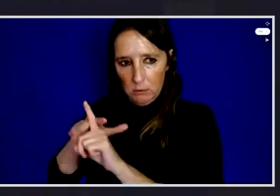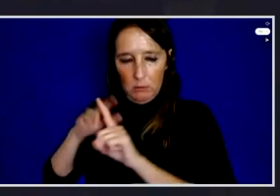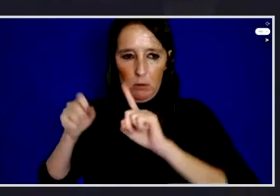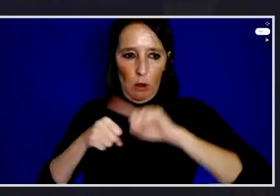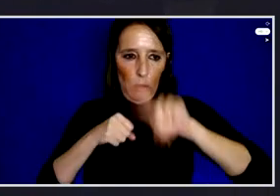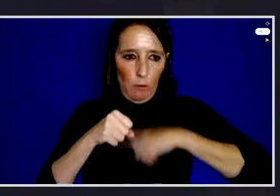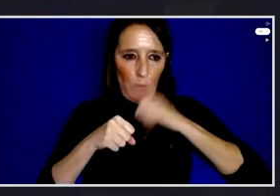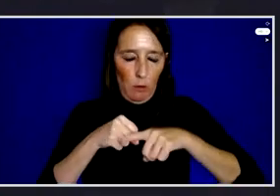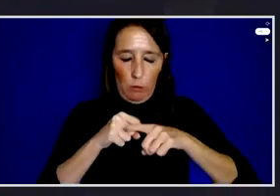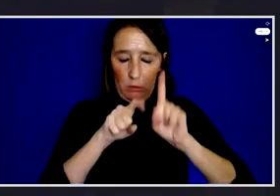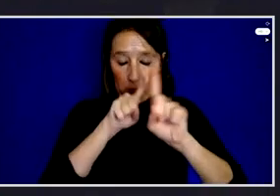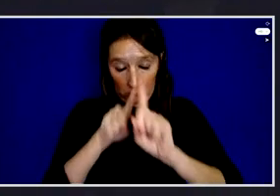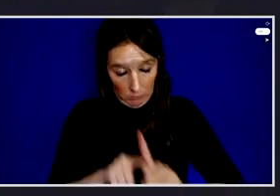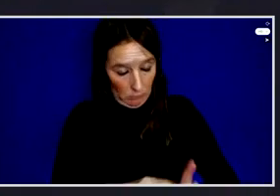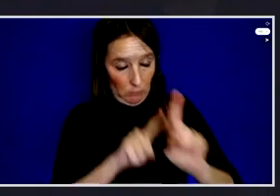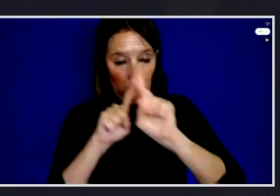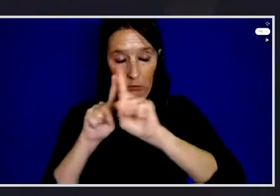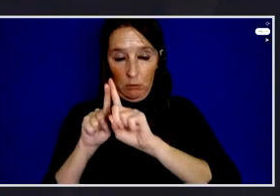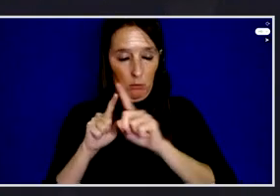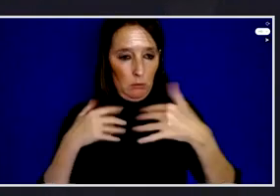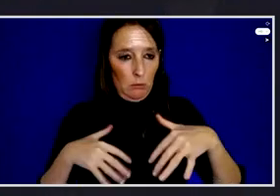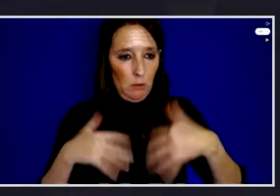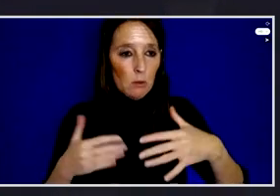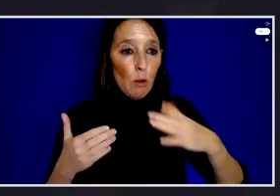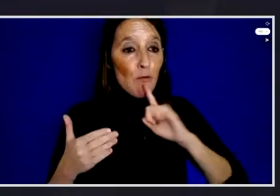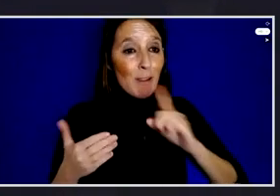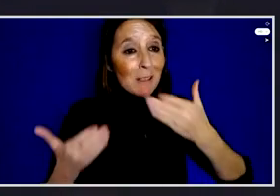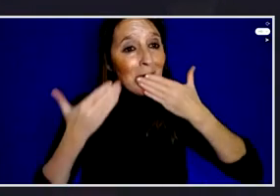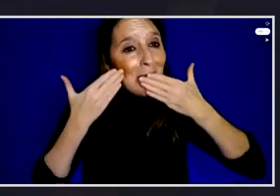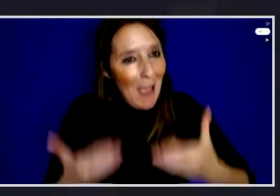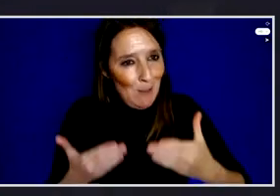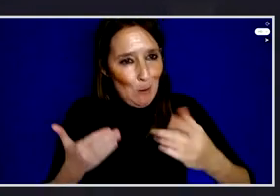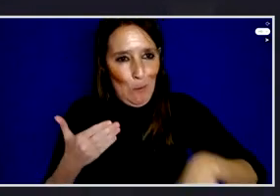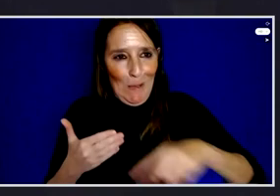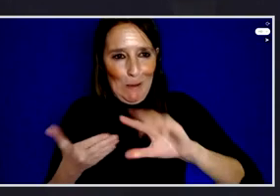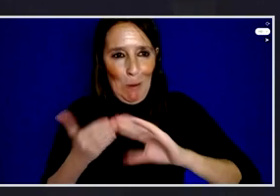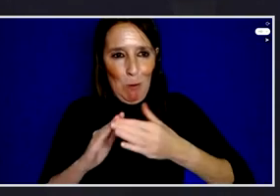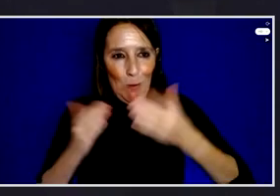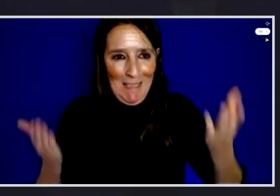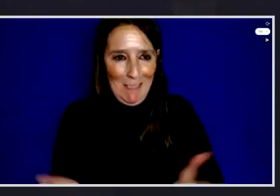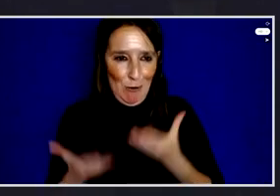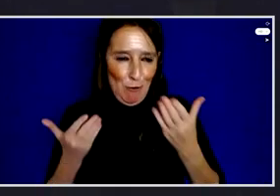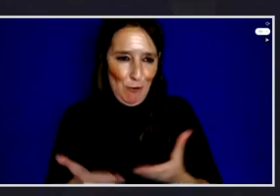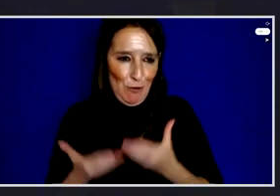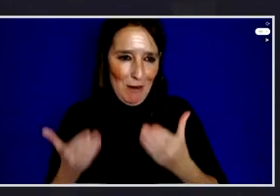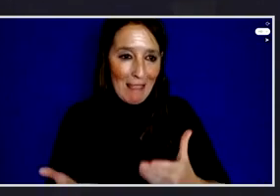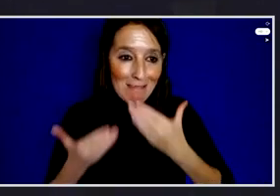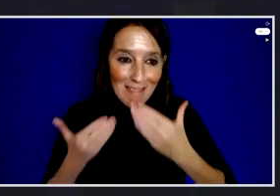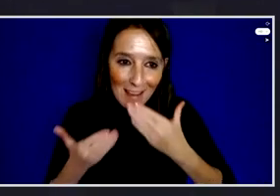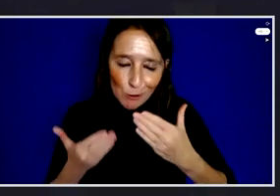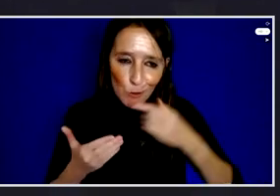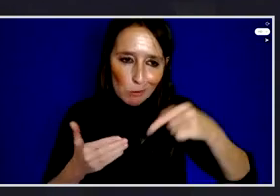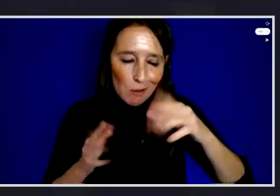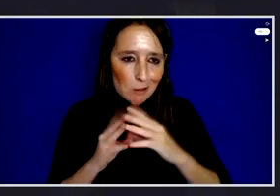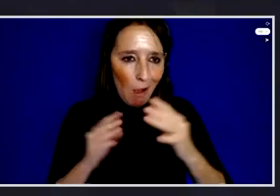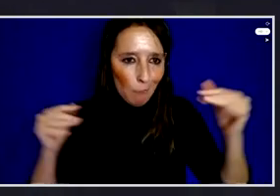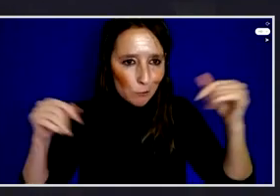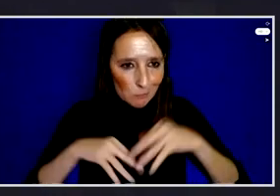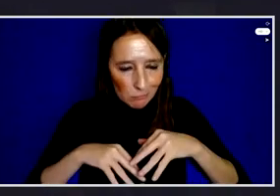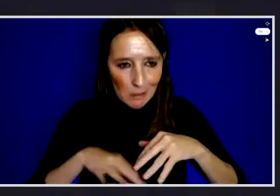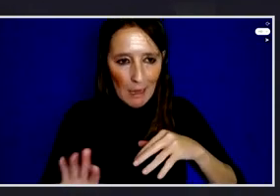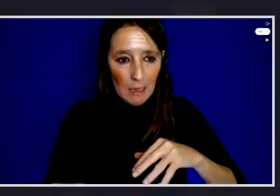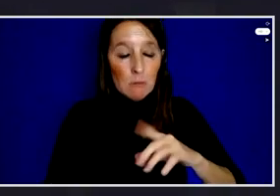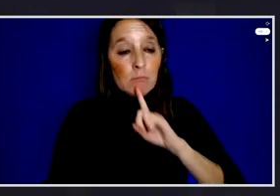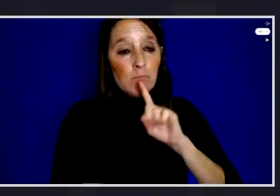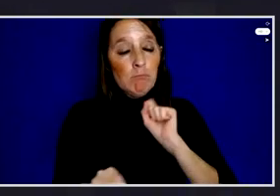different ways so we're grateful that this community exists we're grateful to be a part of this year's conference and I can tell you that we will sustain